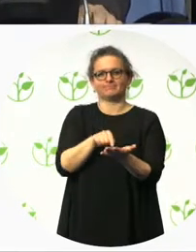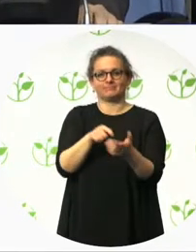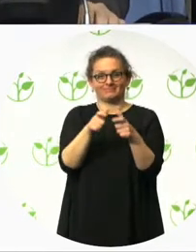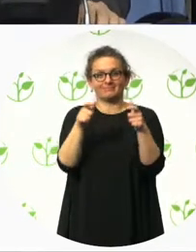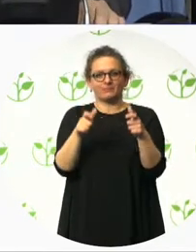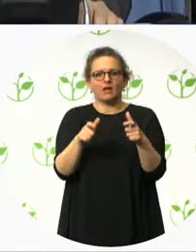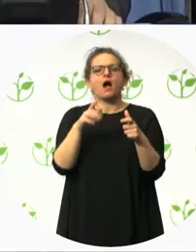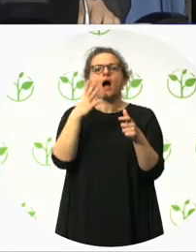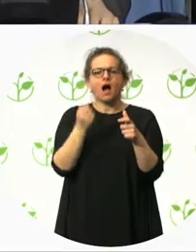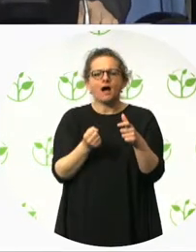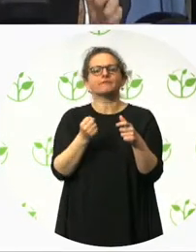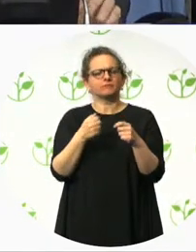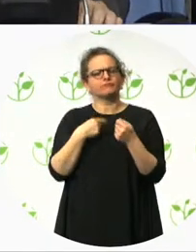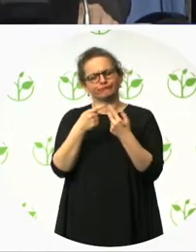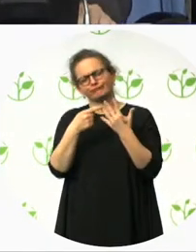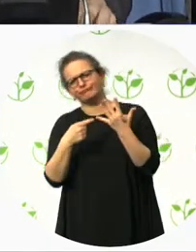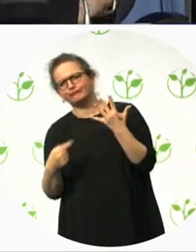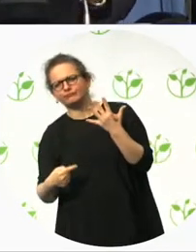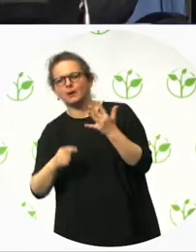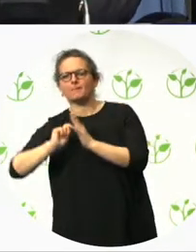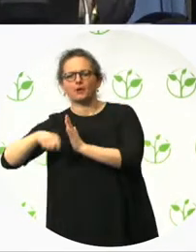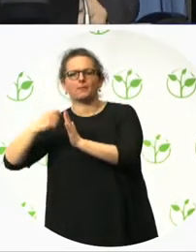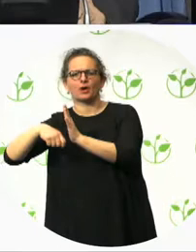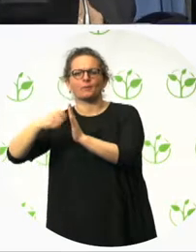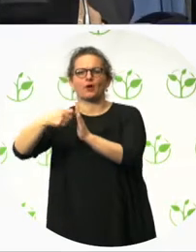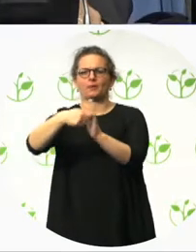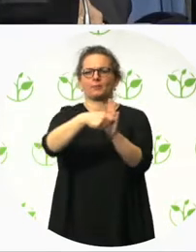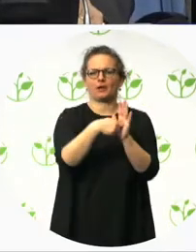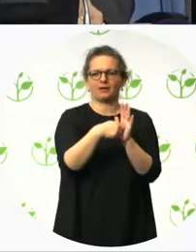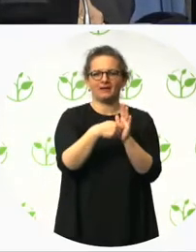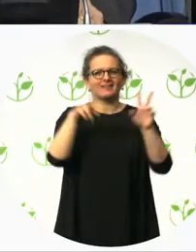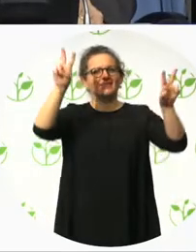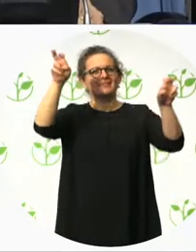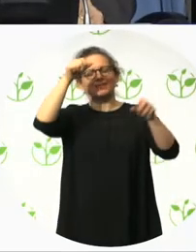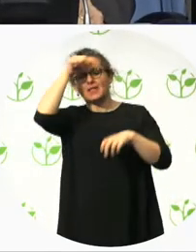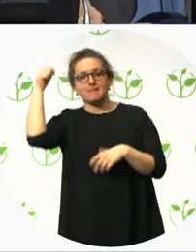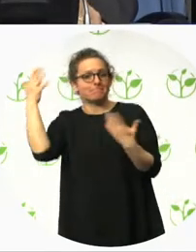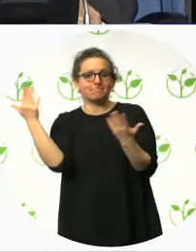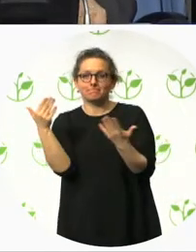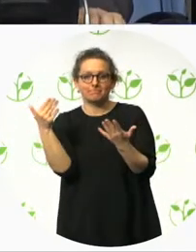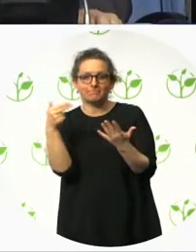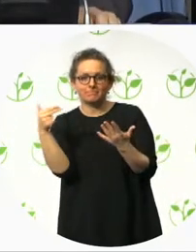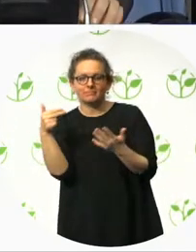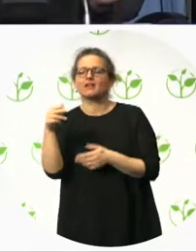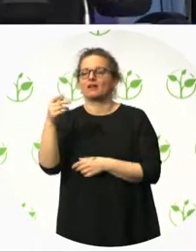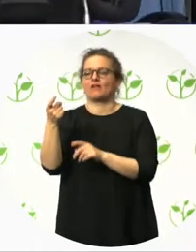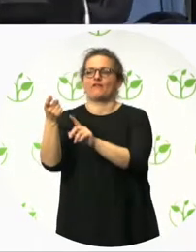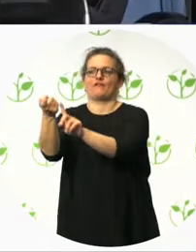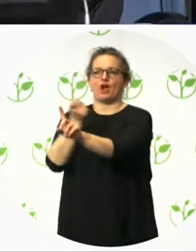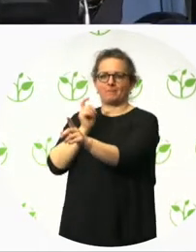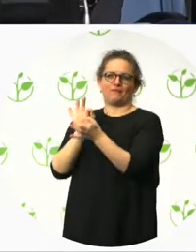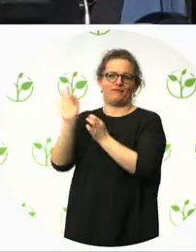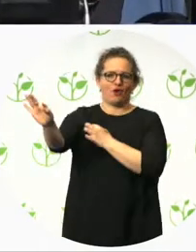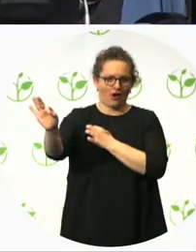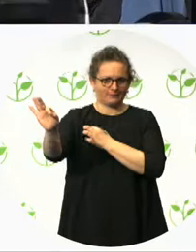So let me introduce first the main actors of this project. In one hand, APSA is the most important